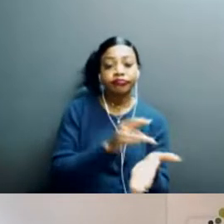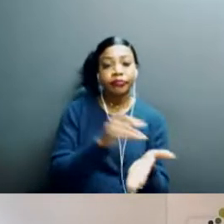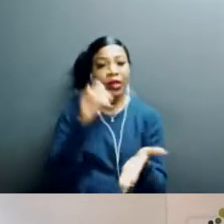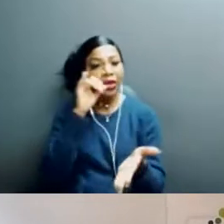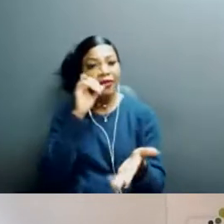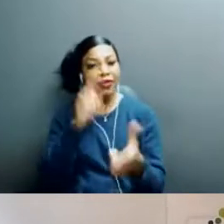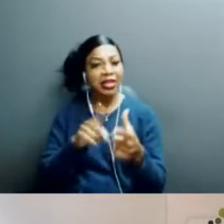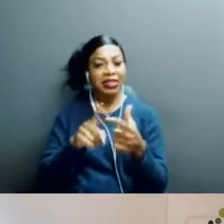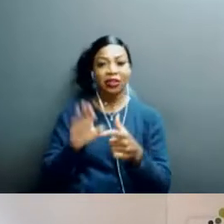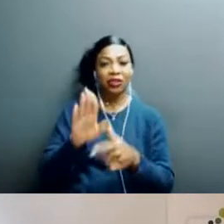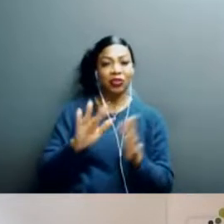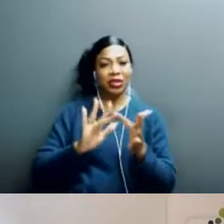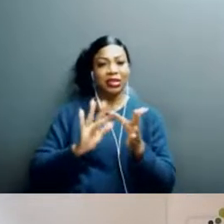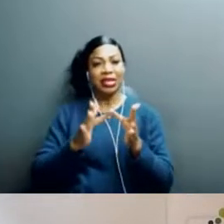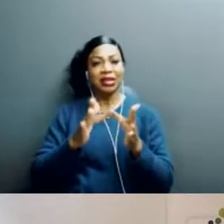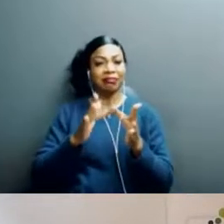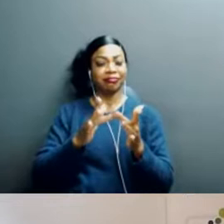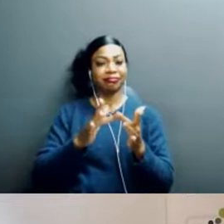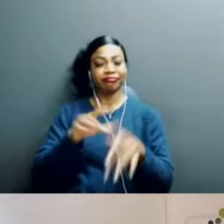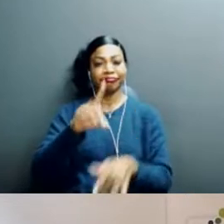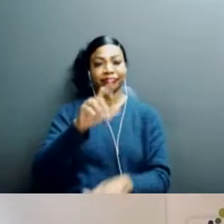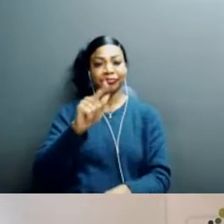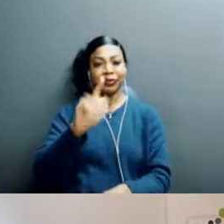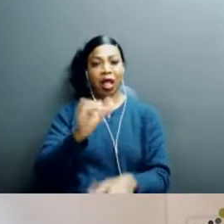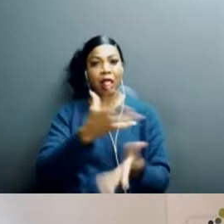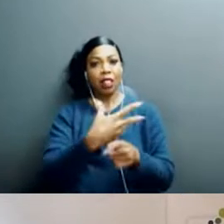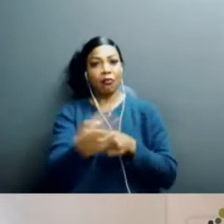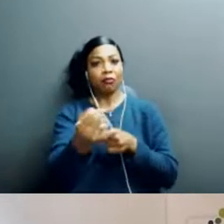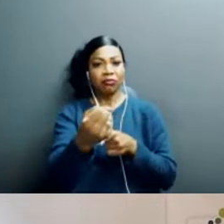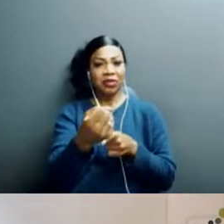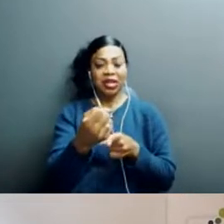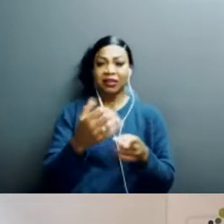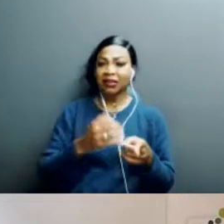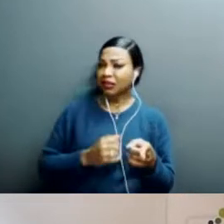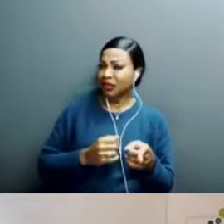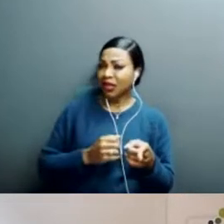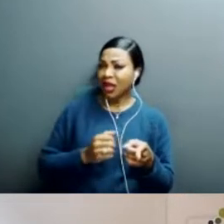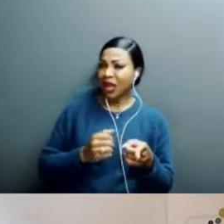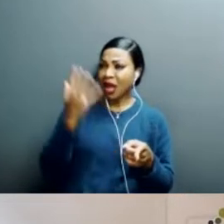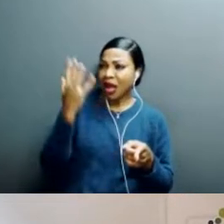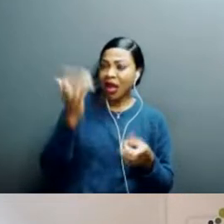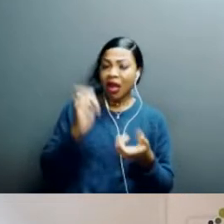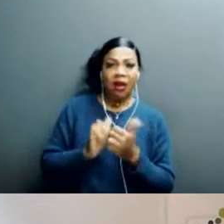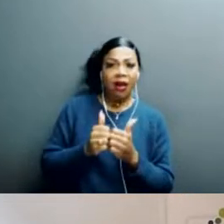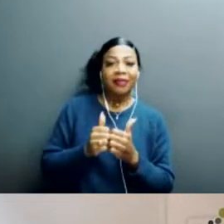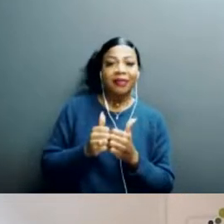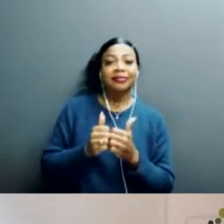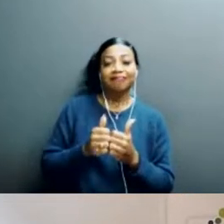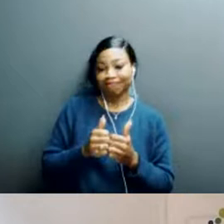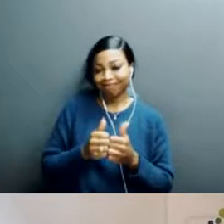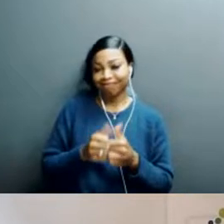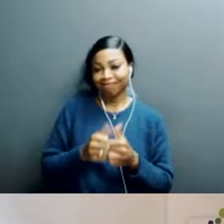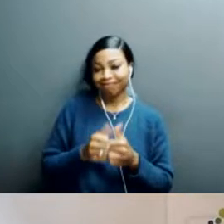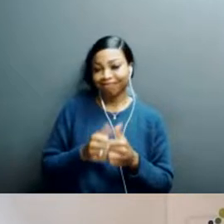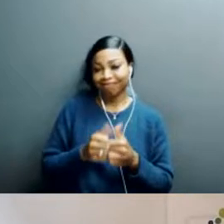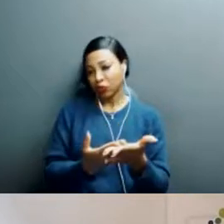usage goes up and you're paying, you know, uh, by gigabyte or megabyte through your service provider, that can also be an indicator that